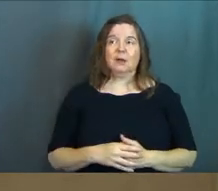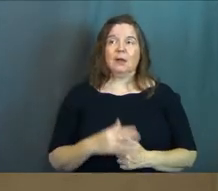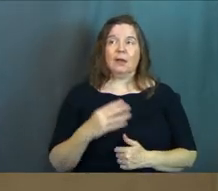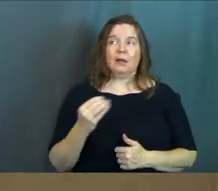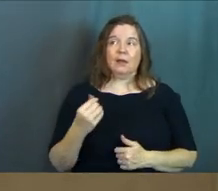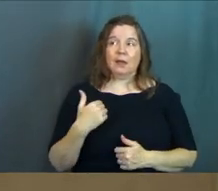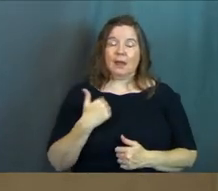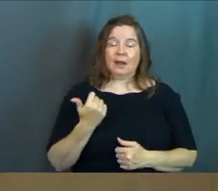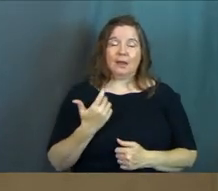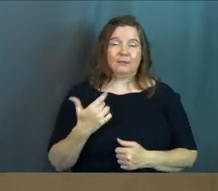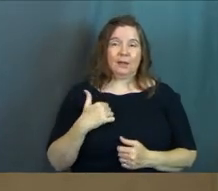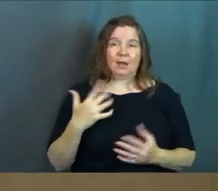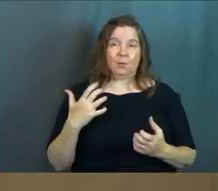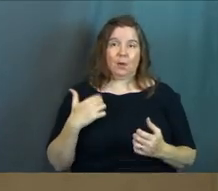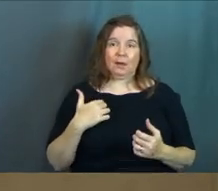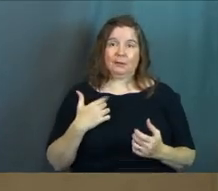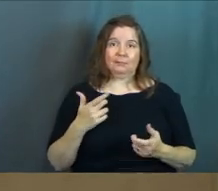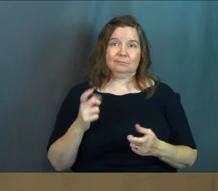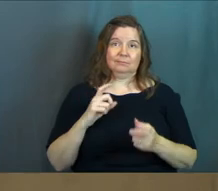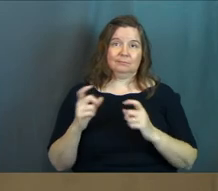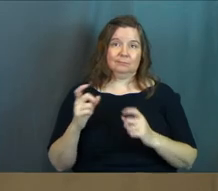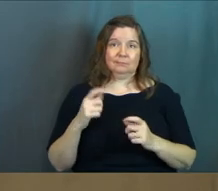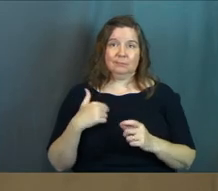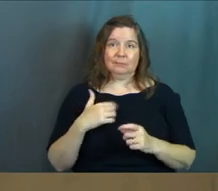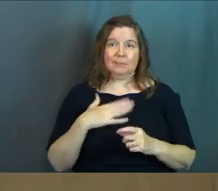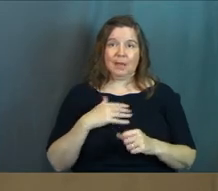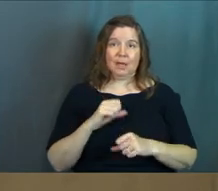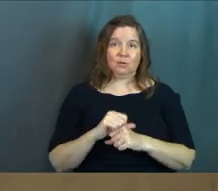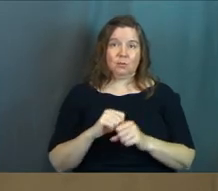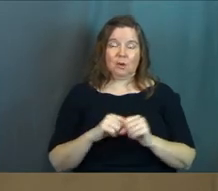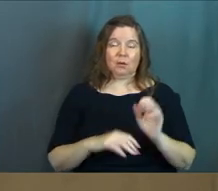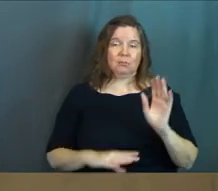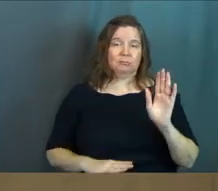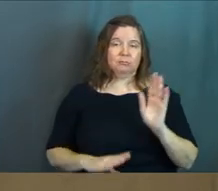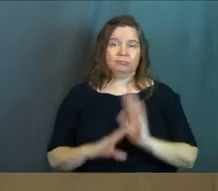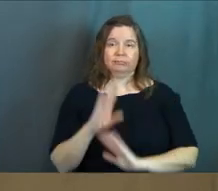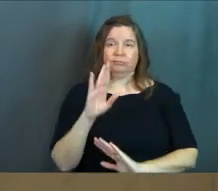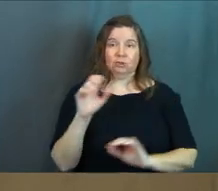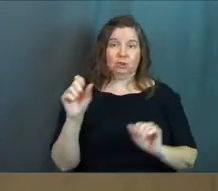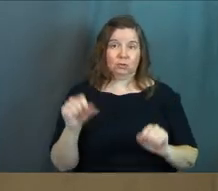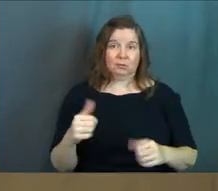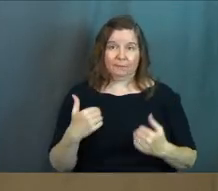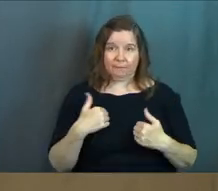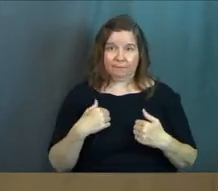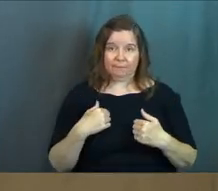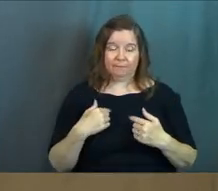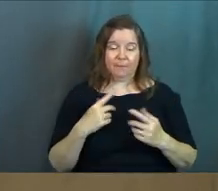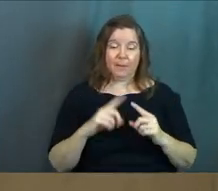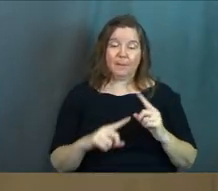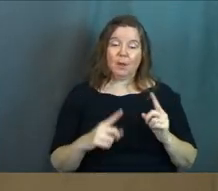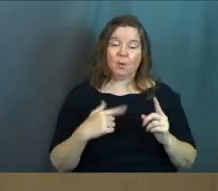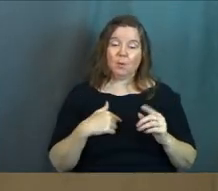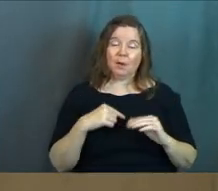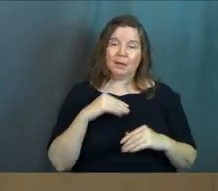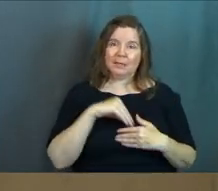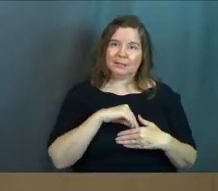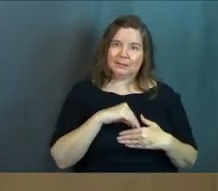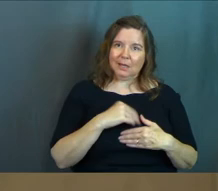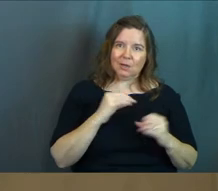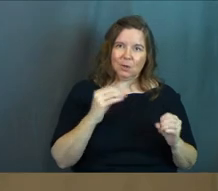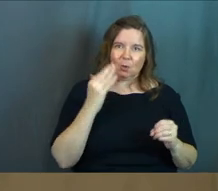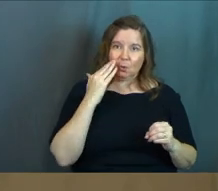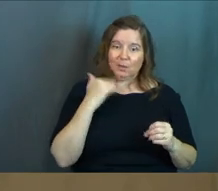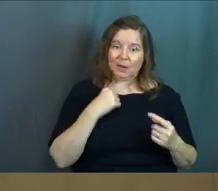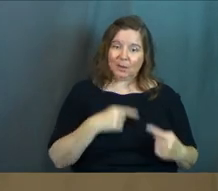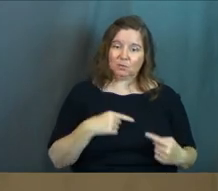And I had everything I wanted at my disposal. My career could have gone either way. But deep down, no one knew